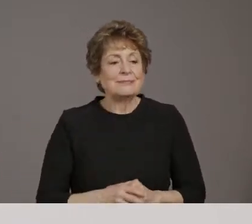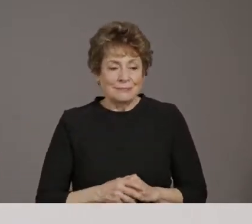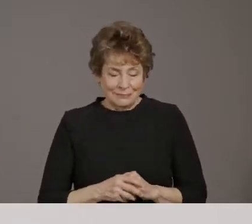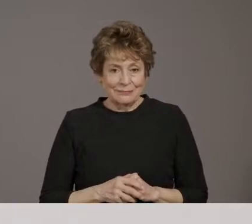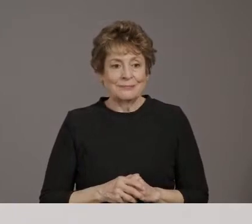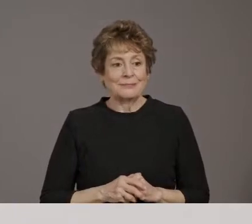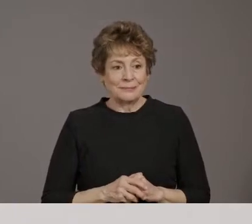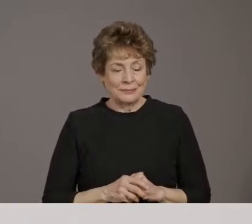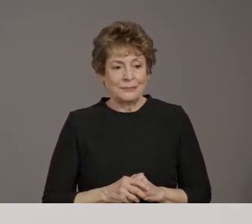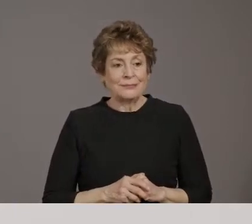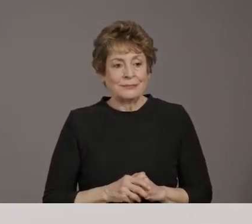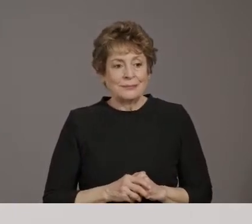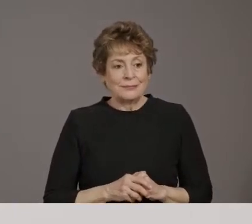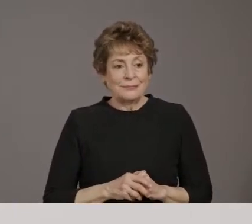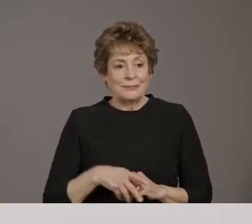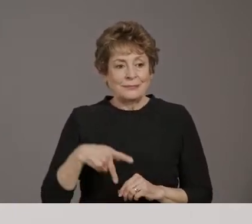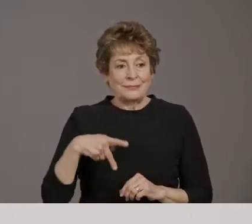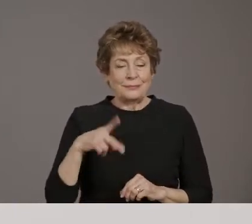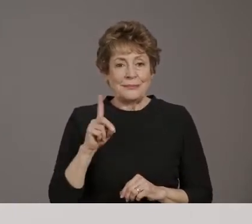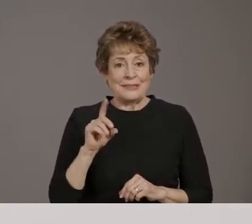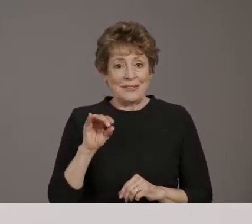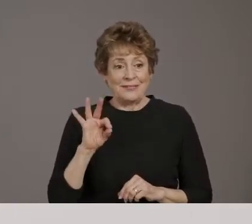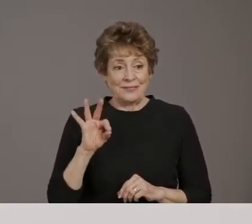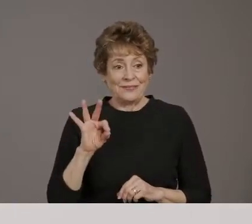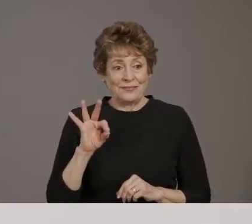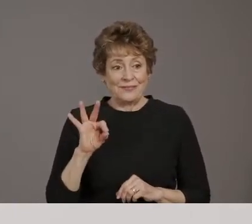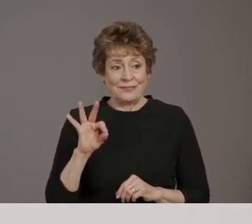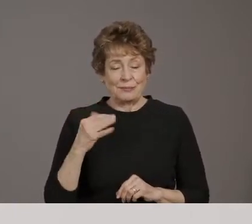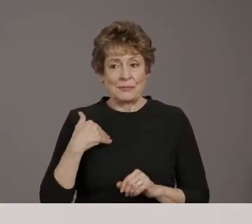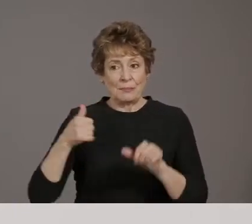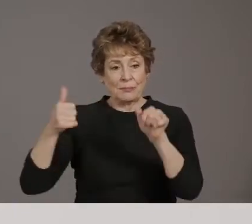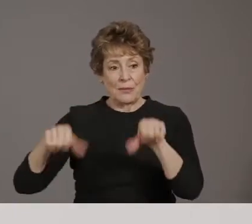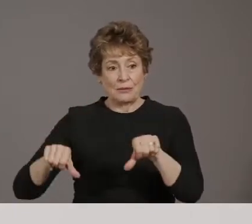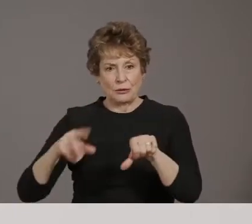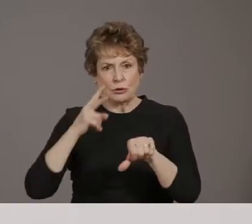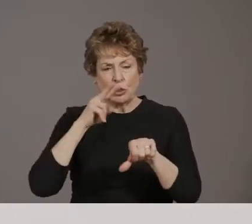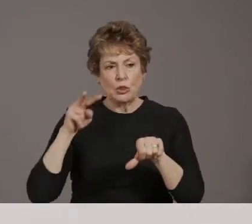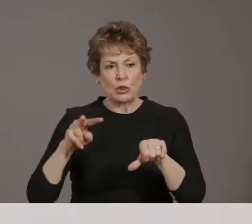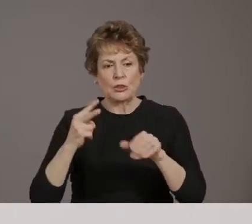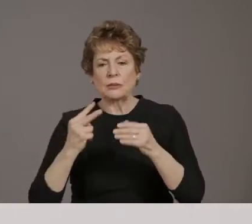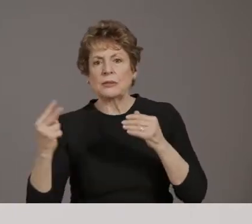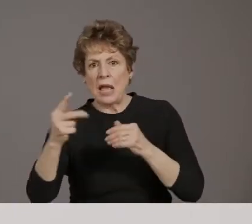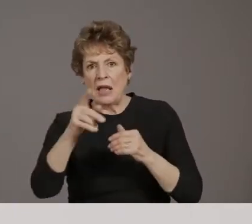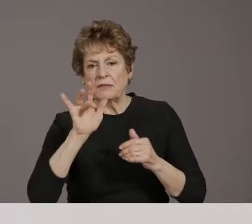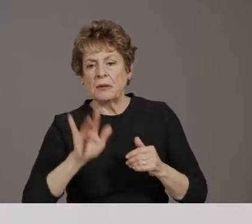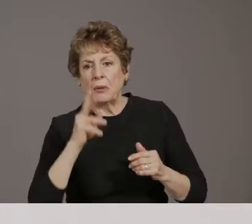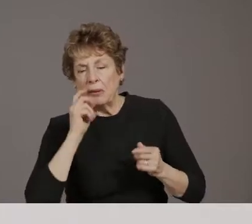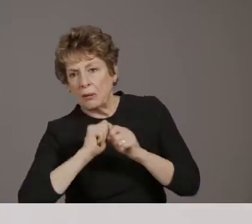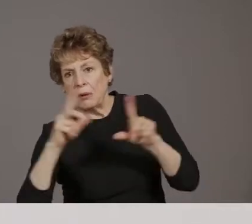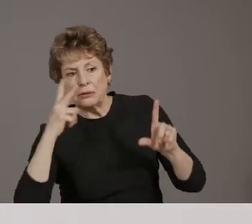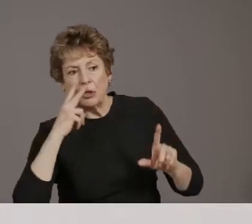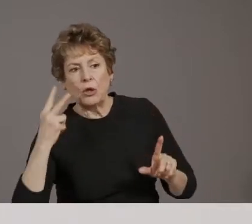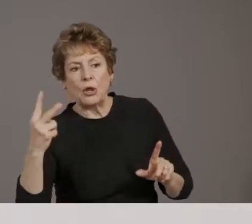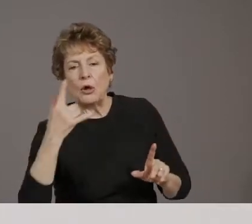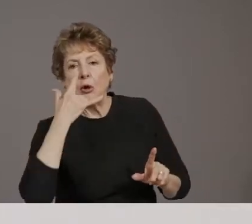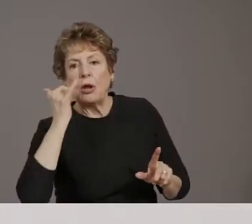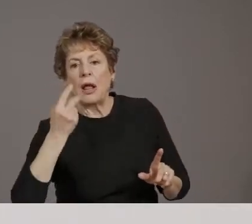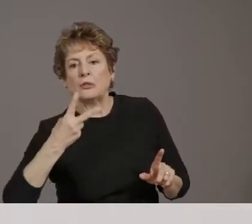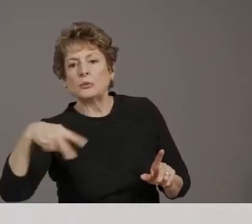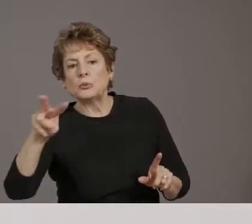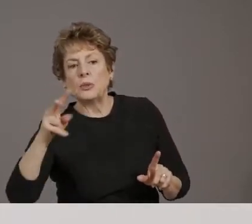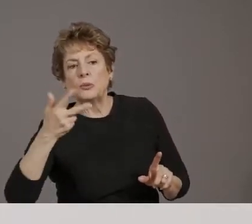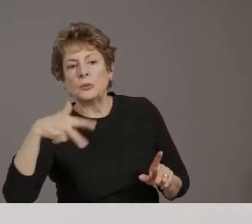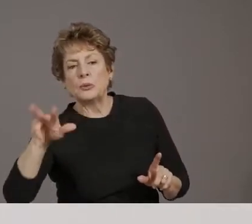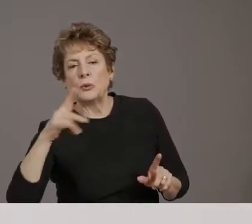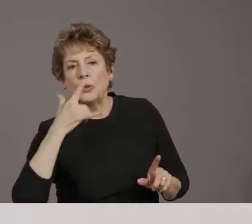post, um, and it does look like in the next couple of weeks we will have a couple of counties that may be back into the, the moderate